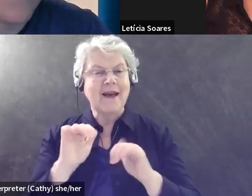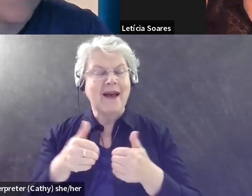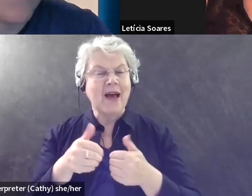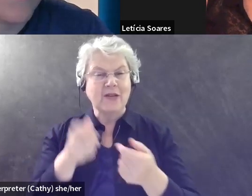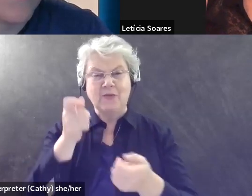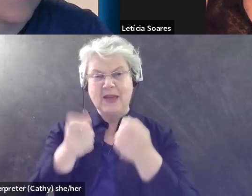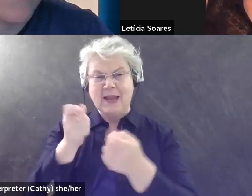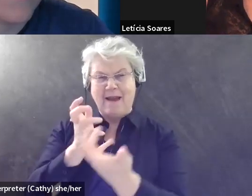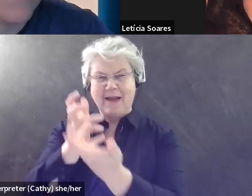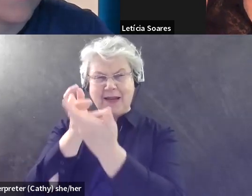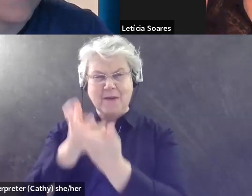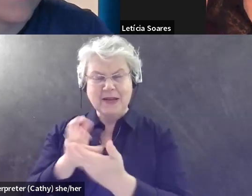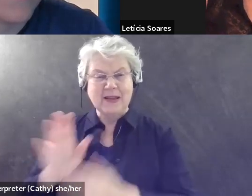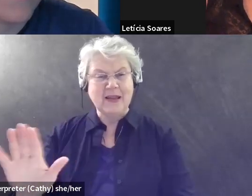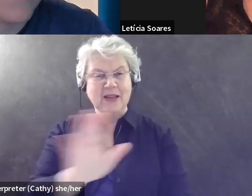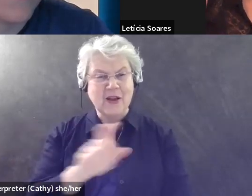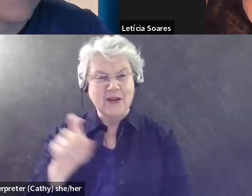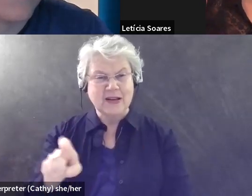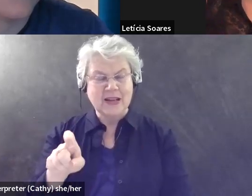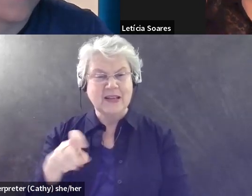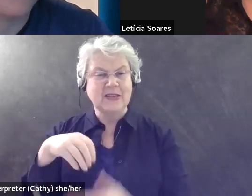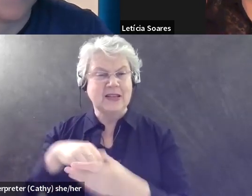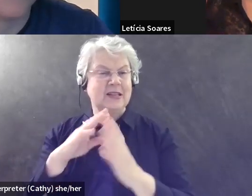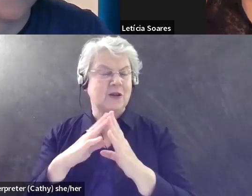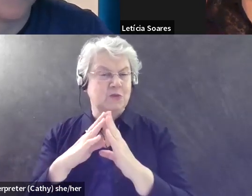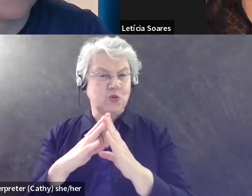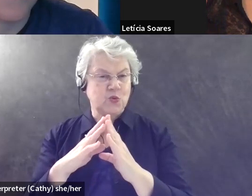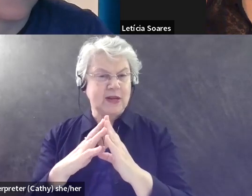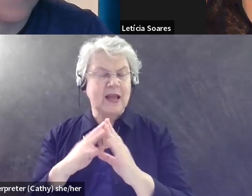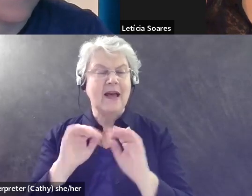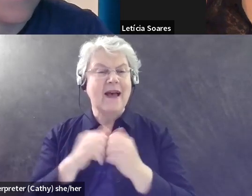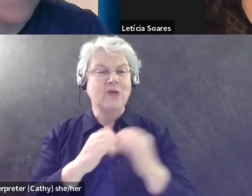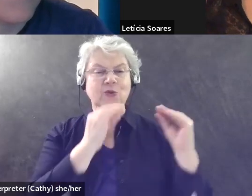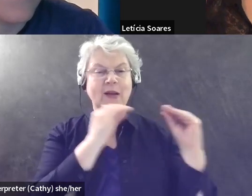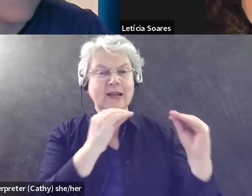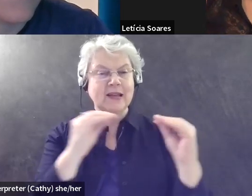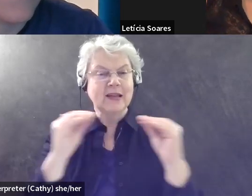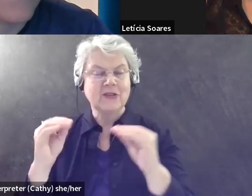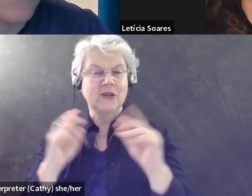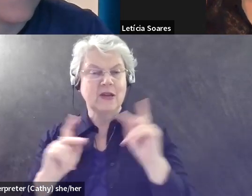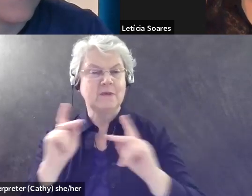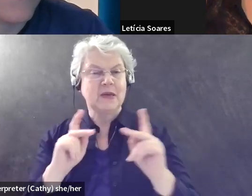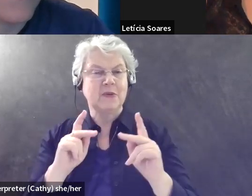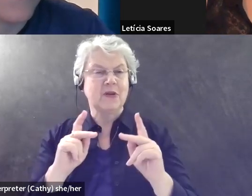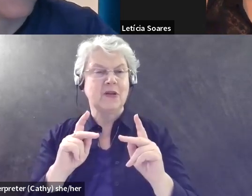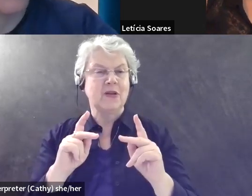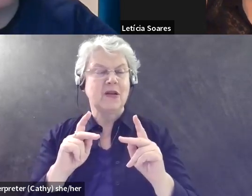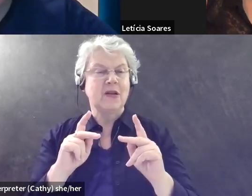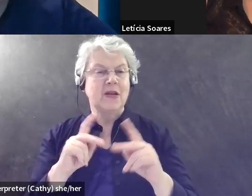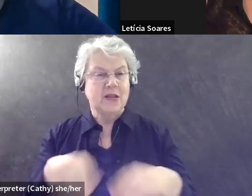that as, as a community and how we can educate people on, you know, servicing,